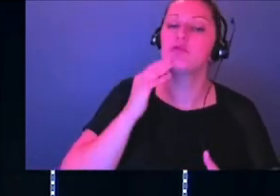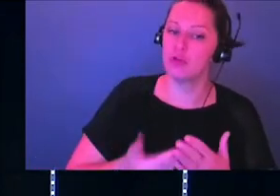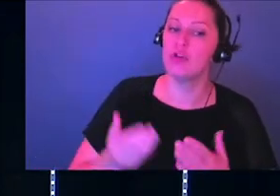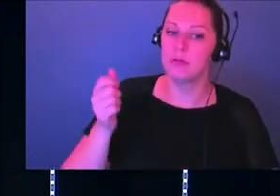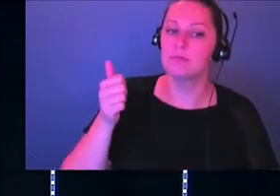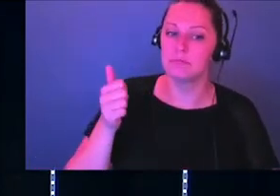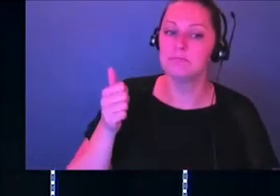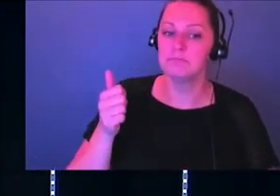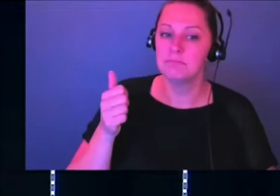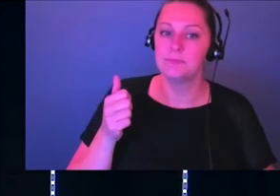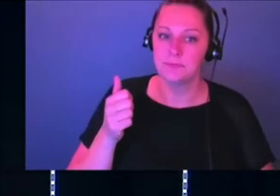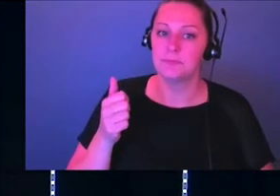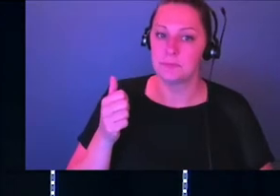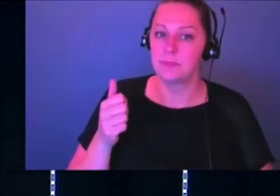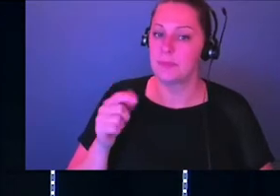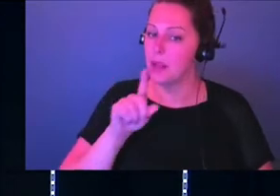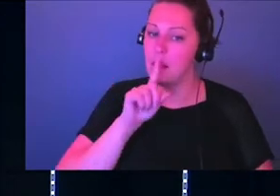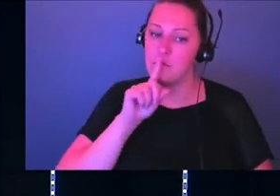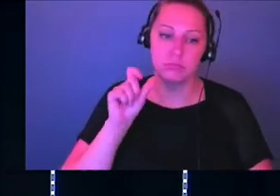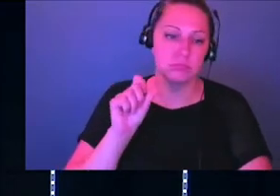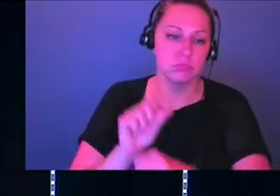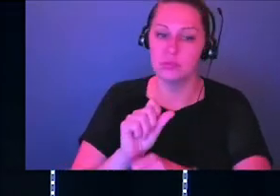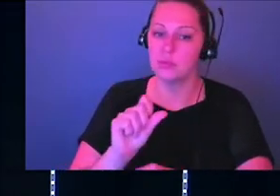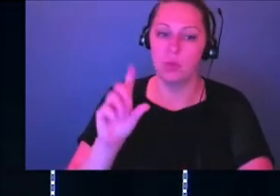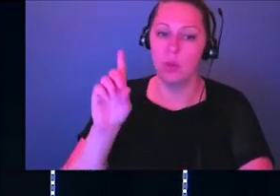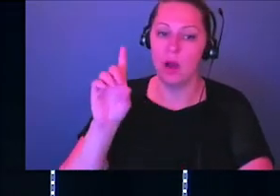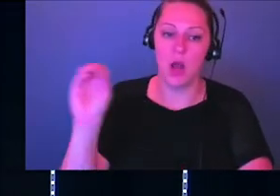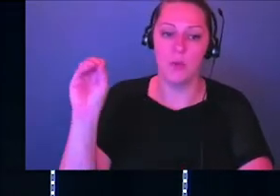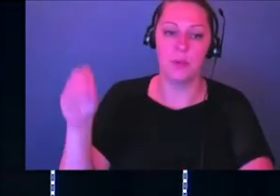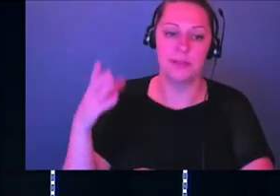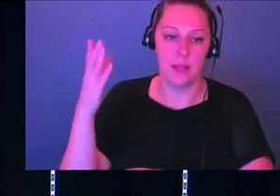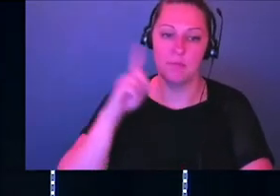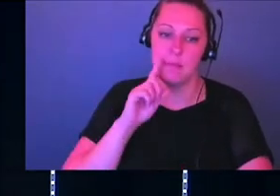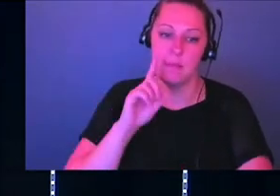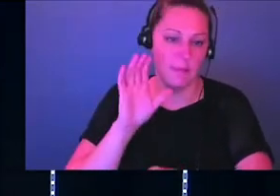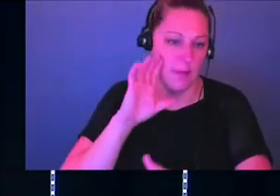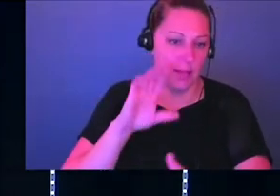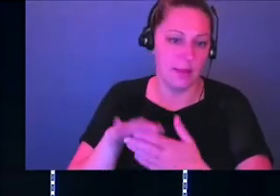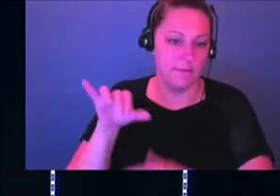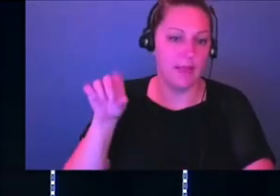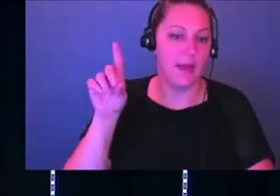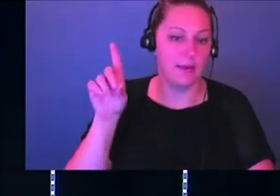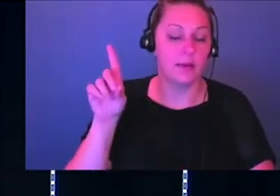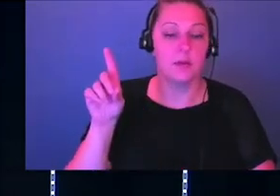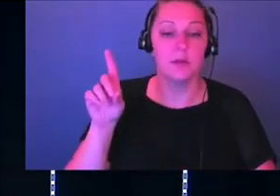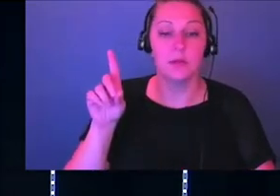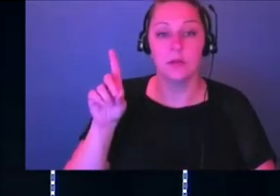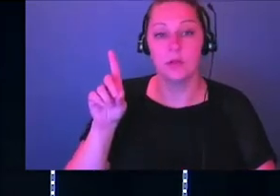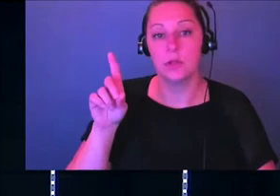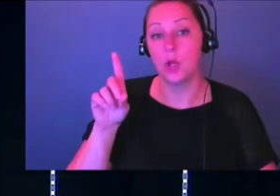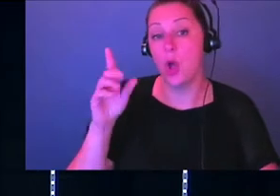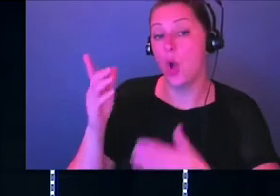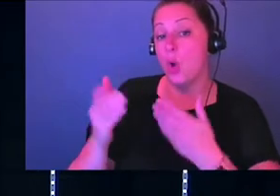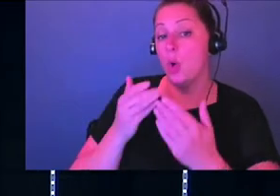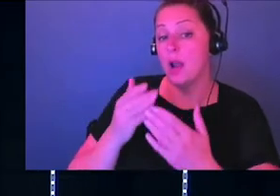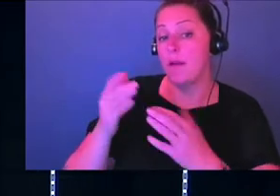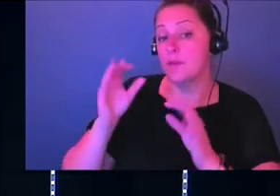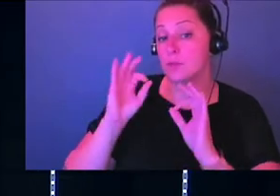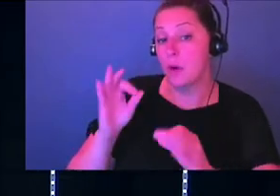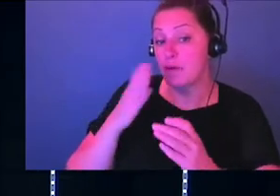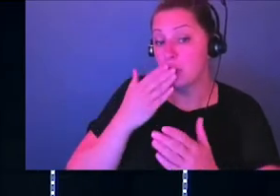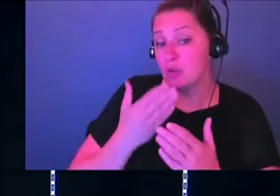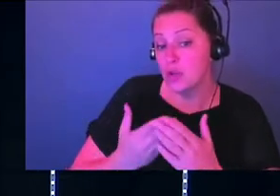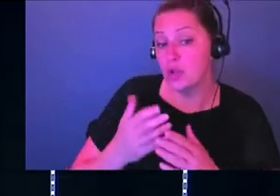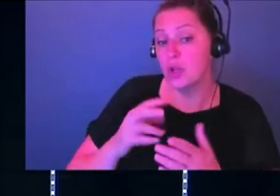believe that that's exactly 100% holy who he is. James 1.17, I don't have a slide for this, but it says, whatever is good and perfect is a